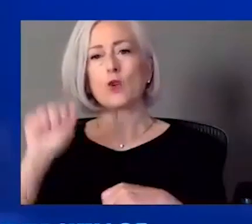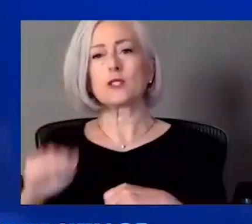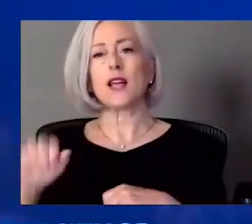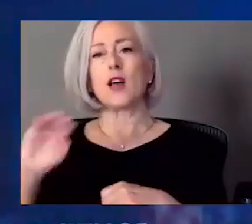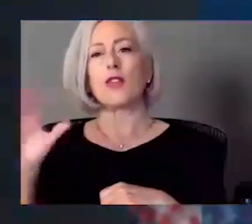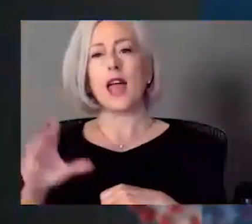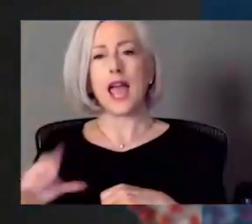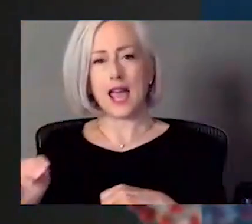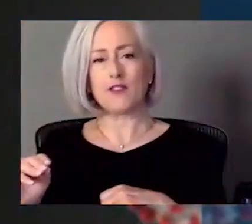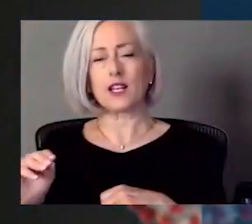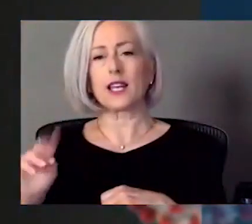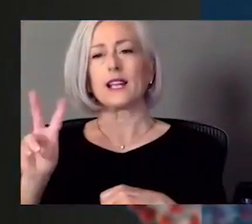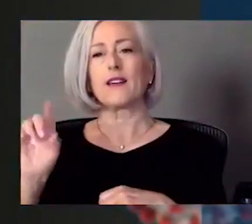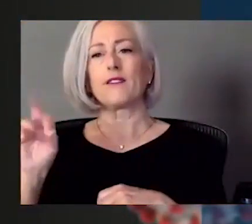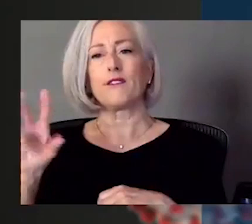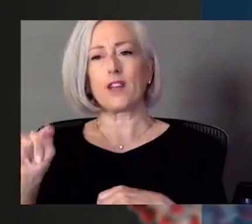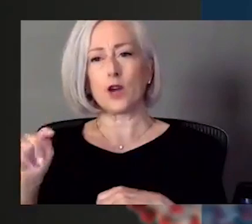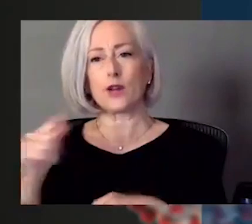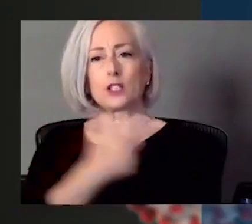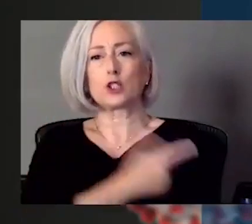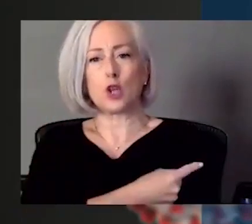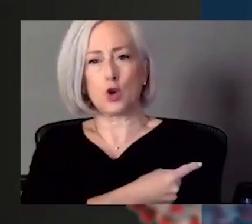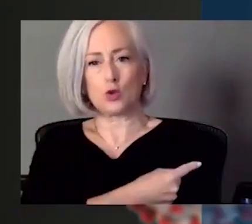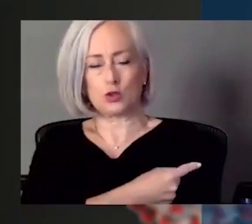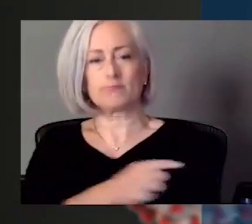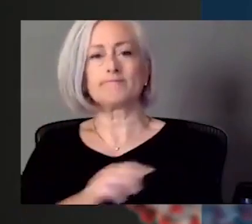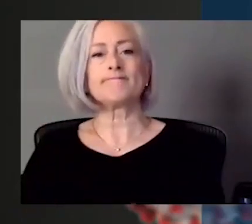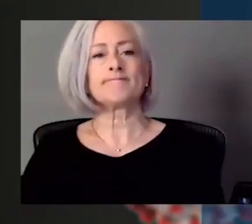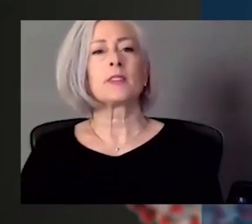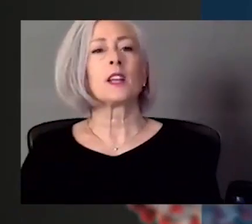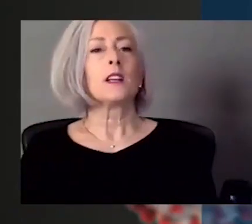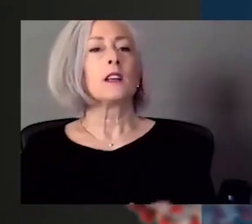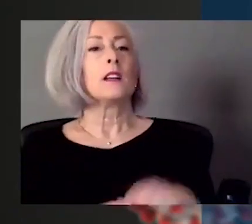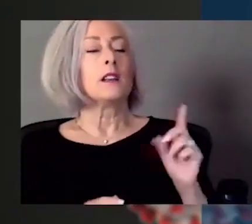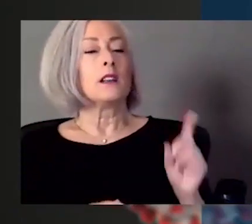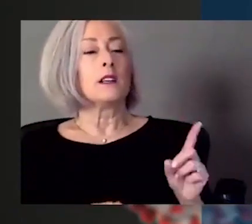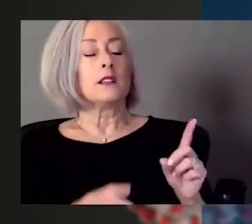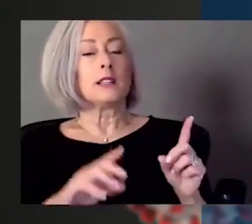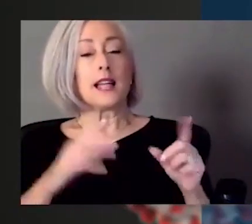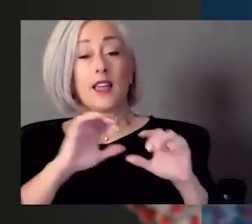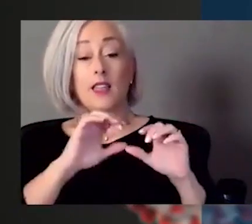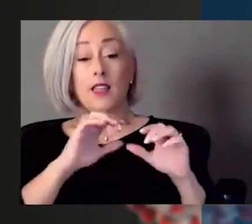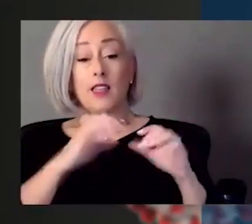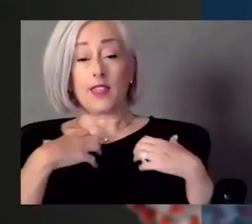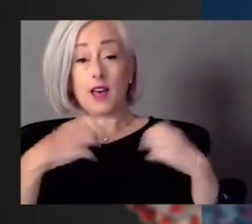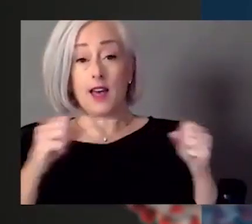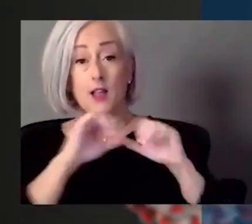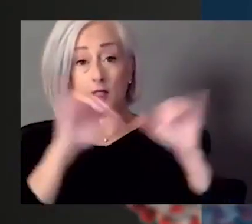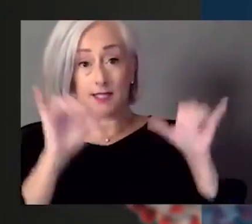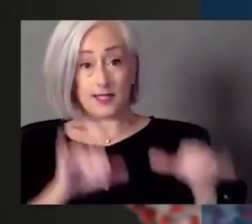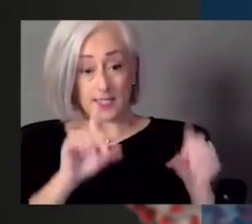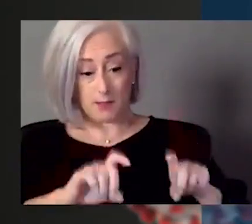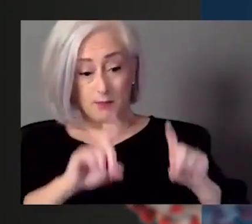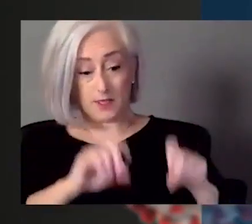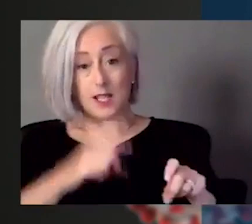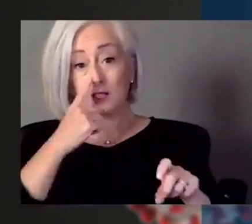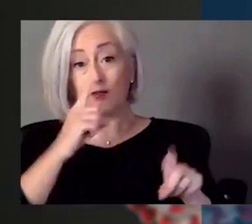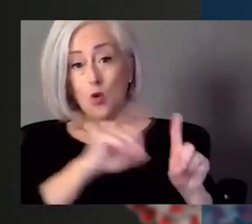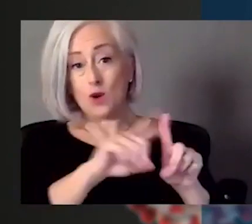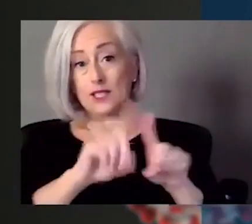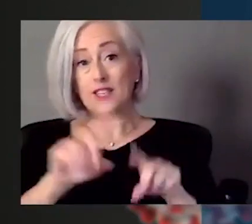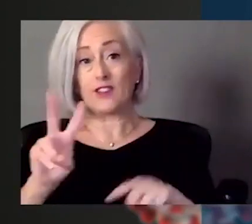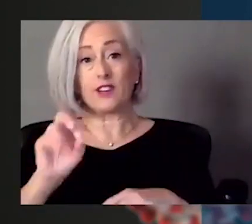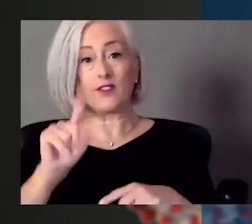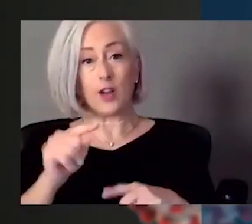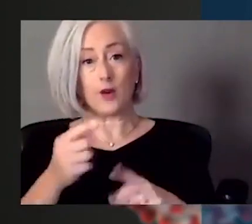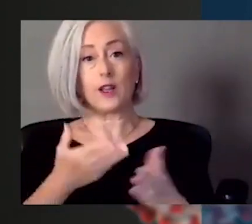Okay. And the next question I think we already answered, does the health system test for variants among us COVID-19 inpatients? We do, but it's